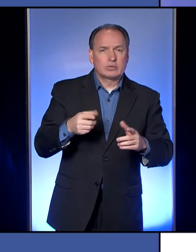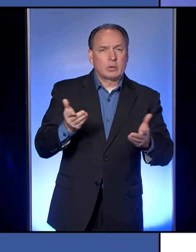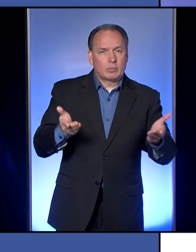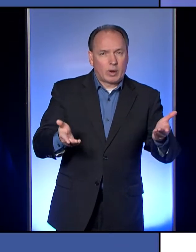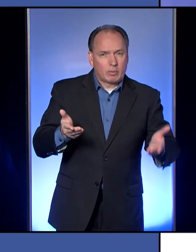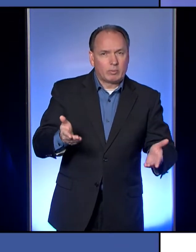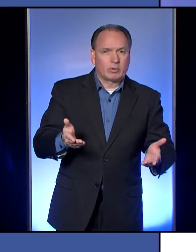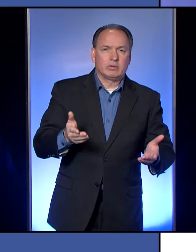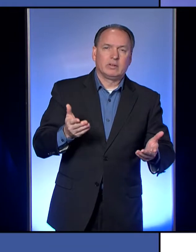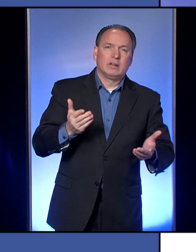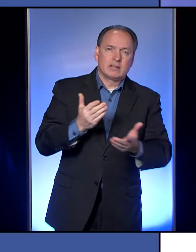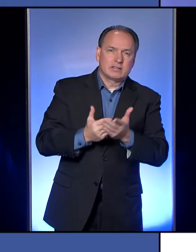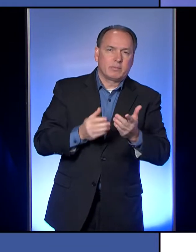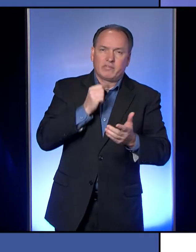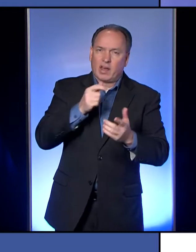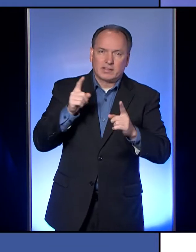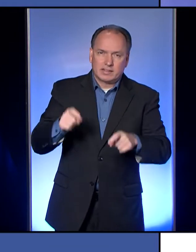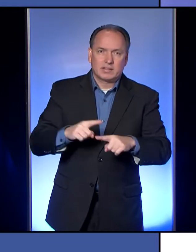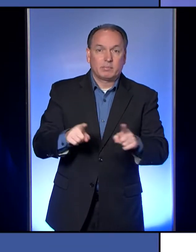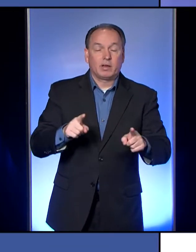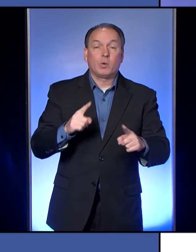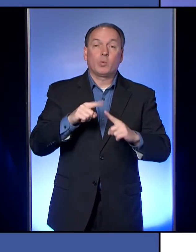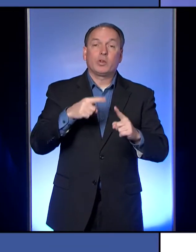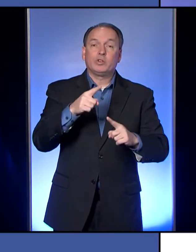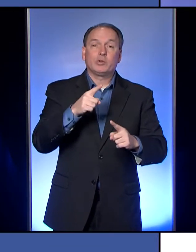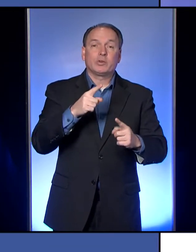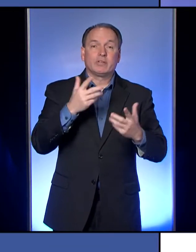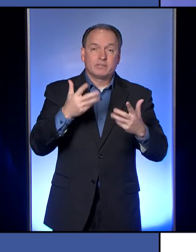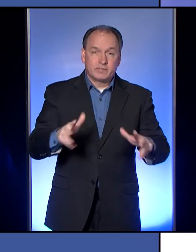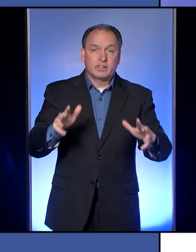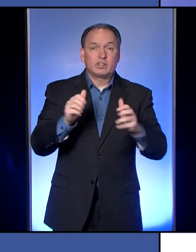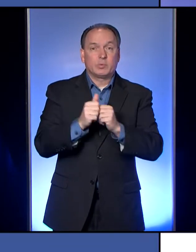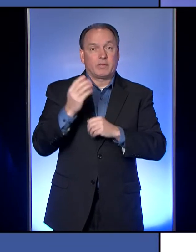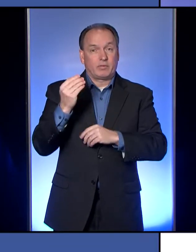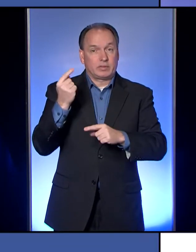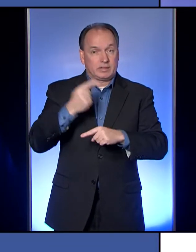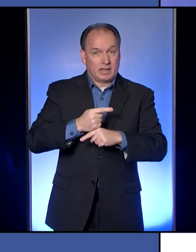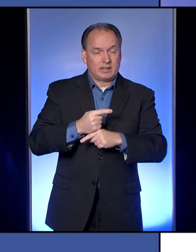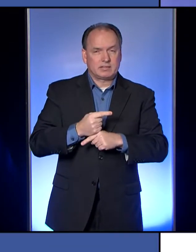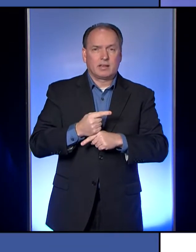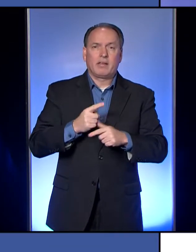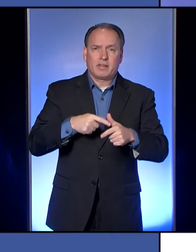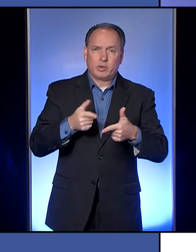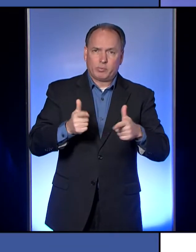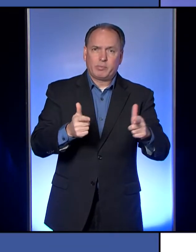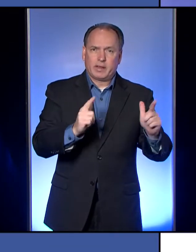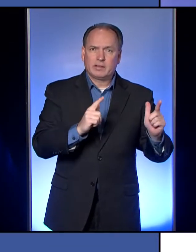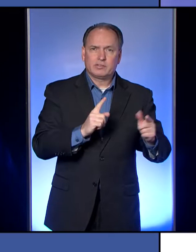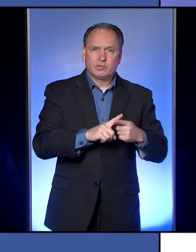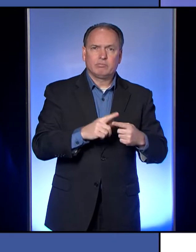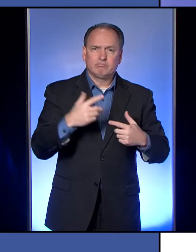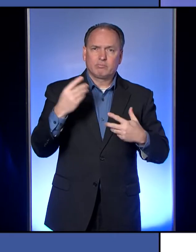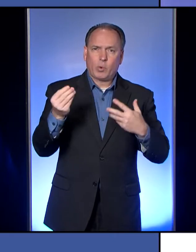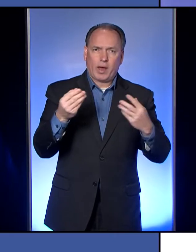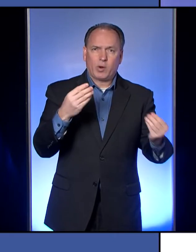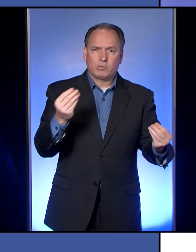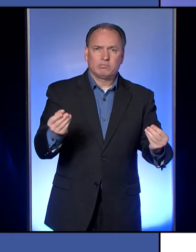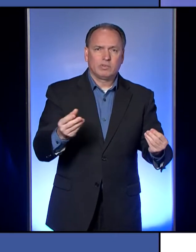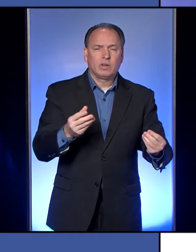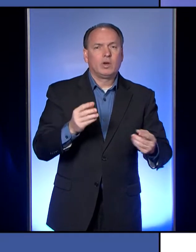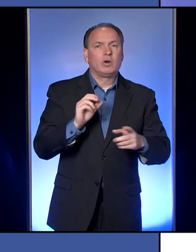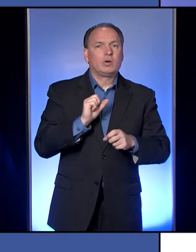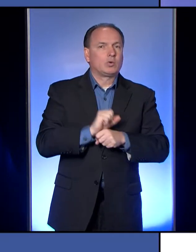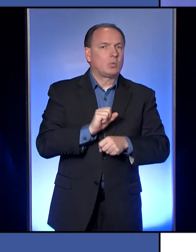have not. But when you are done with your 14 days of quarantine, you are then permitted to go back out, whether it be to